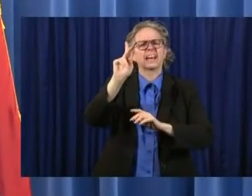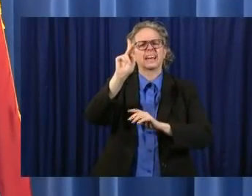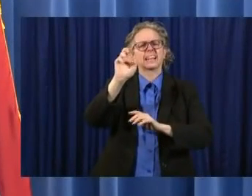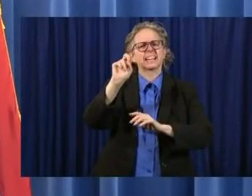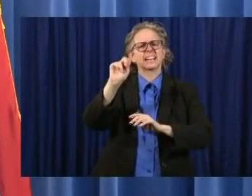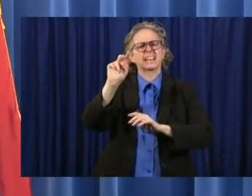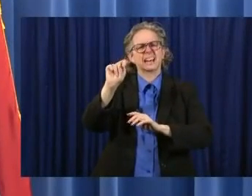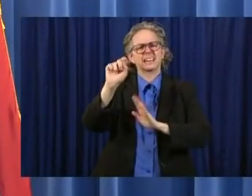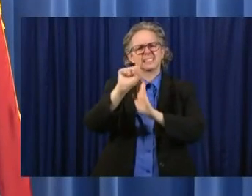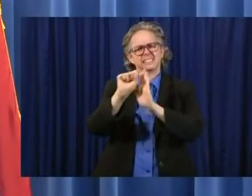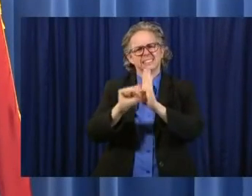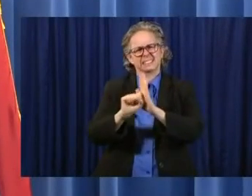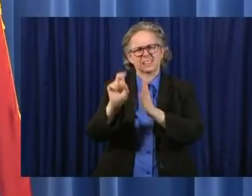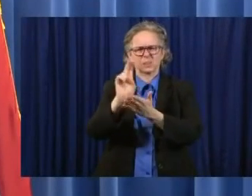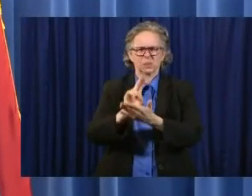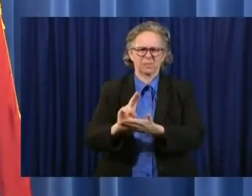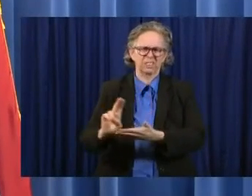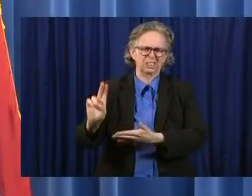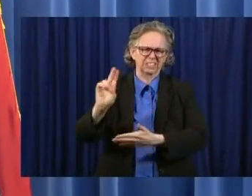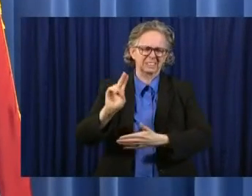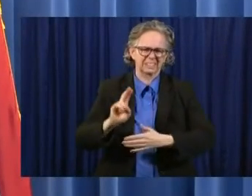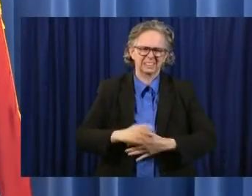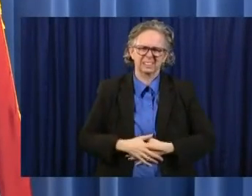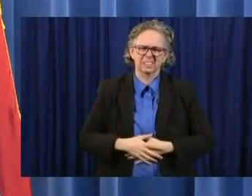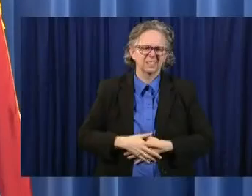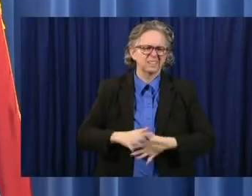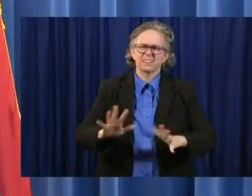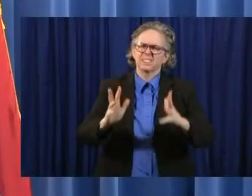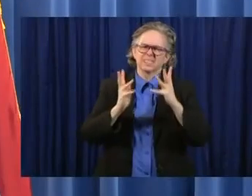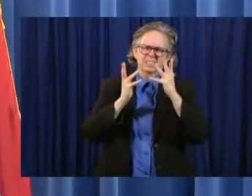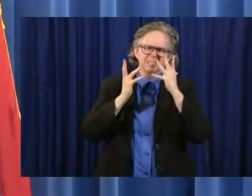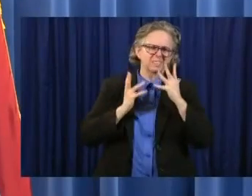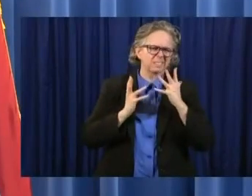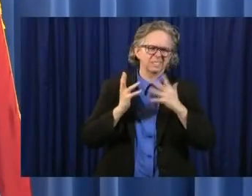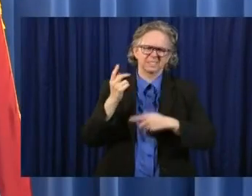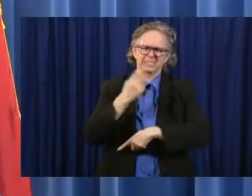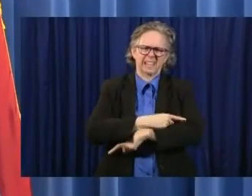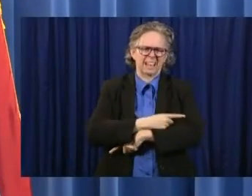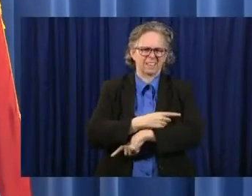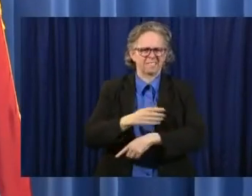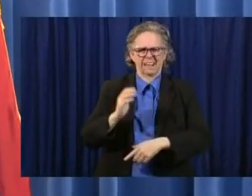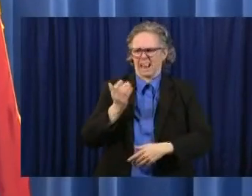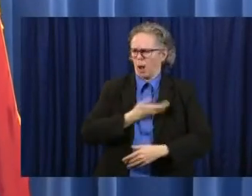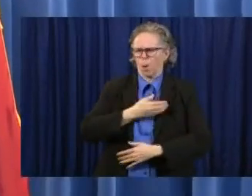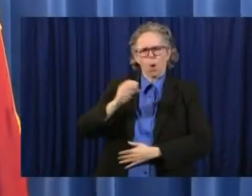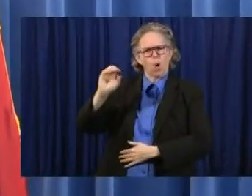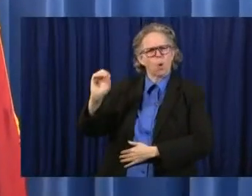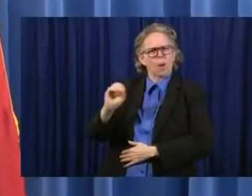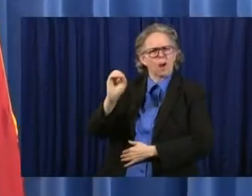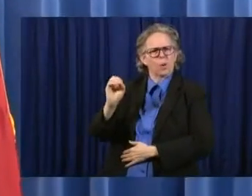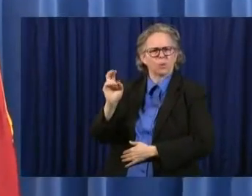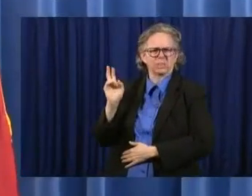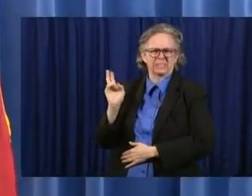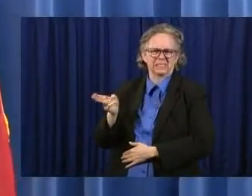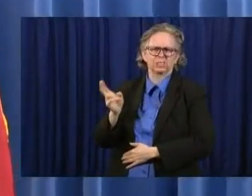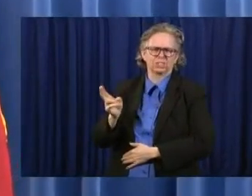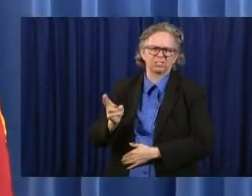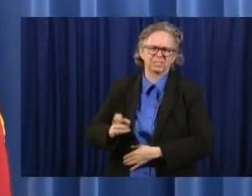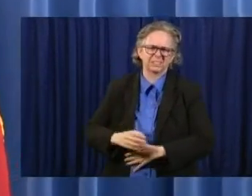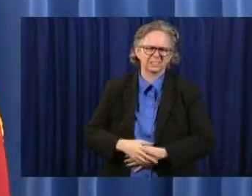very sad day in Ohio history. I would like to start our press conference today